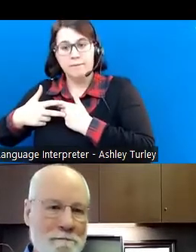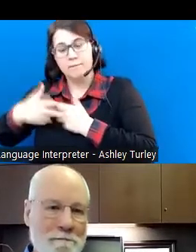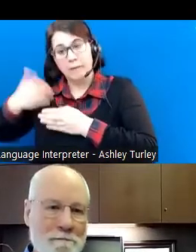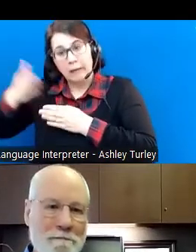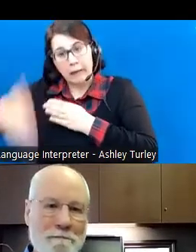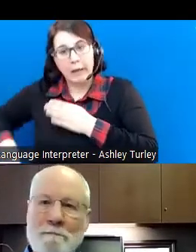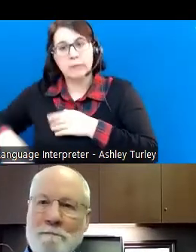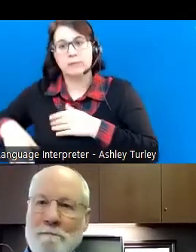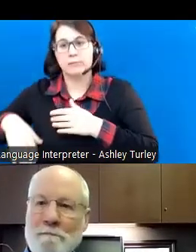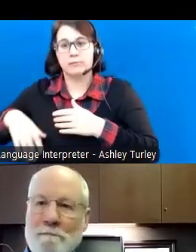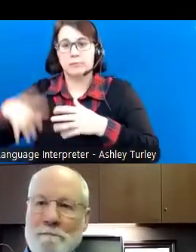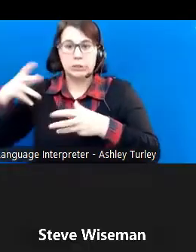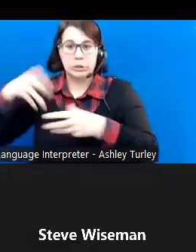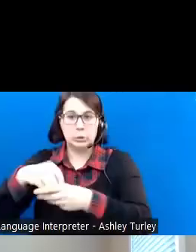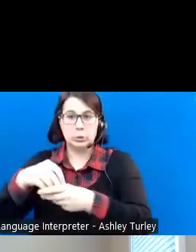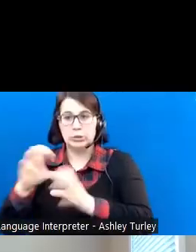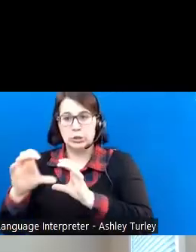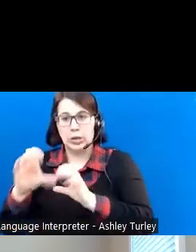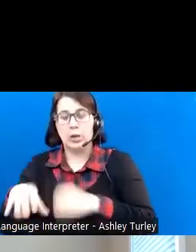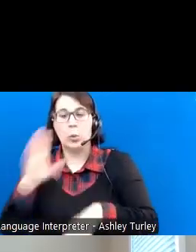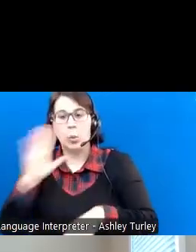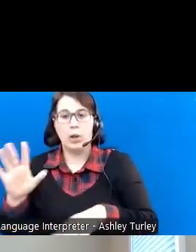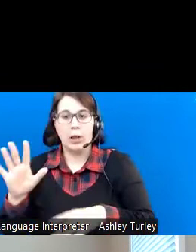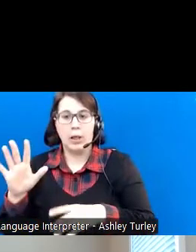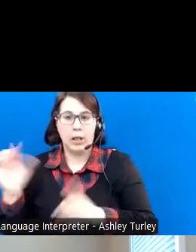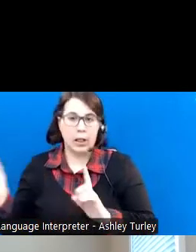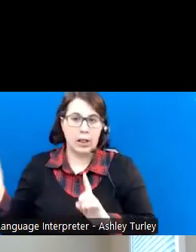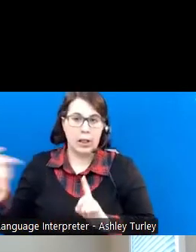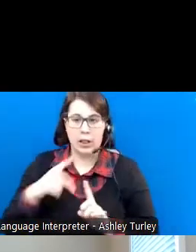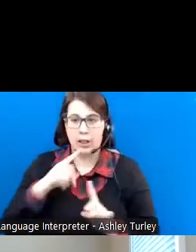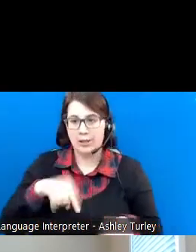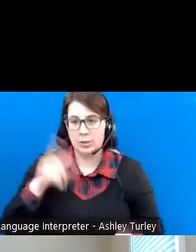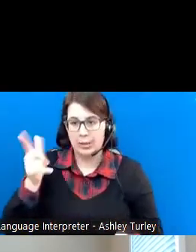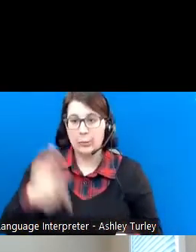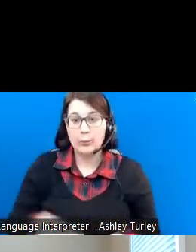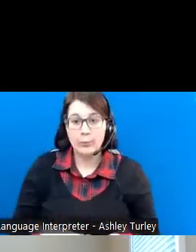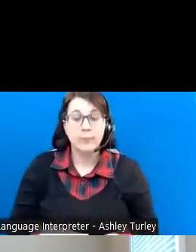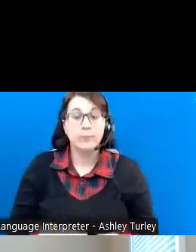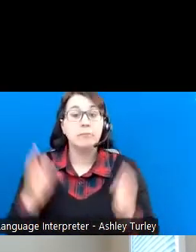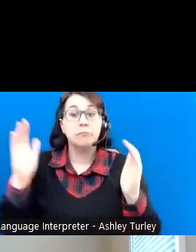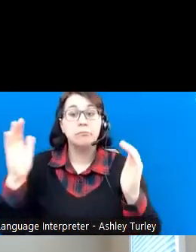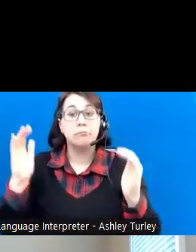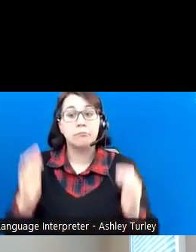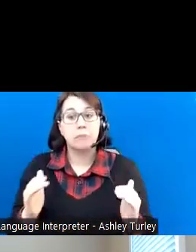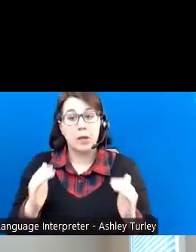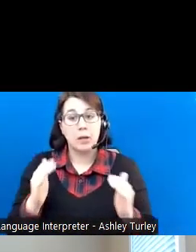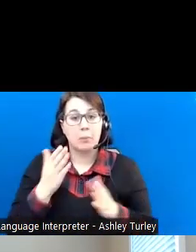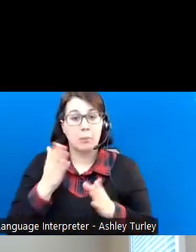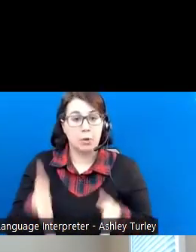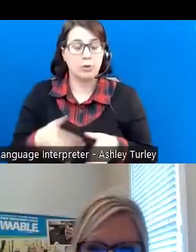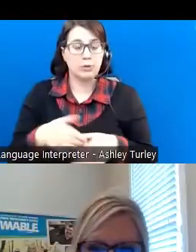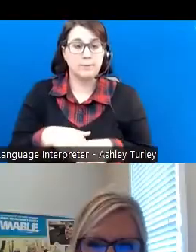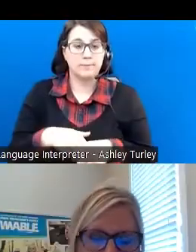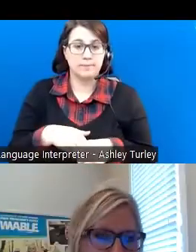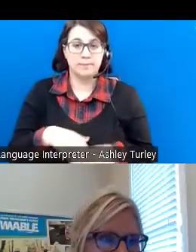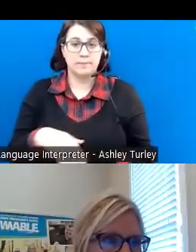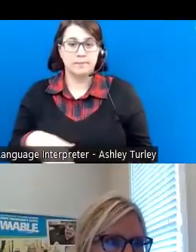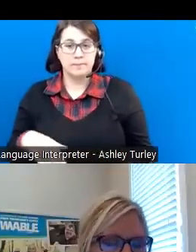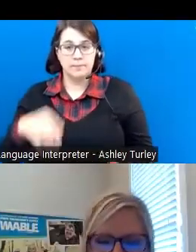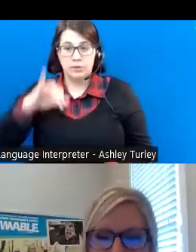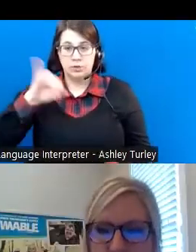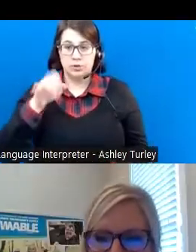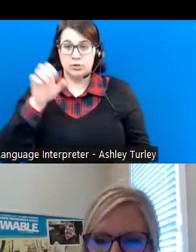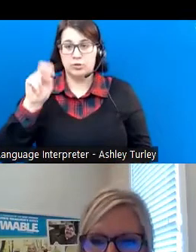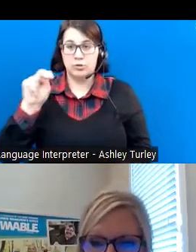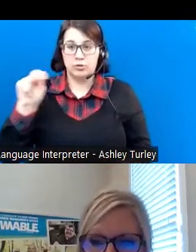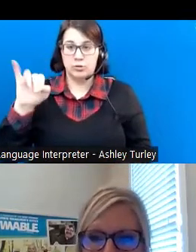those in the chat, we'll certainly circle back. So let's go ahead and move to our next panelist, Jennifer Tenney.